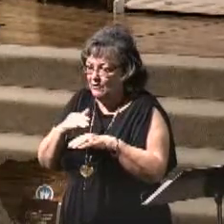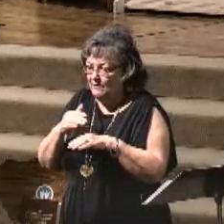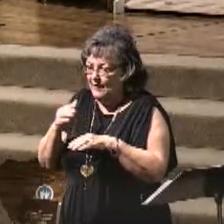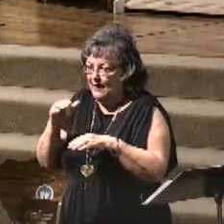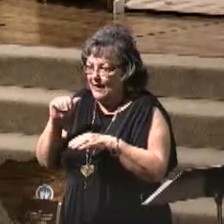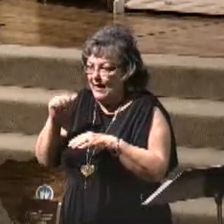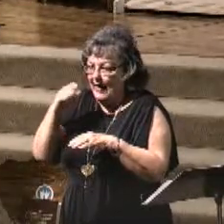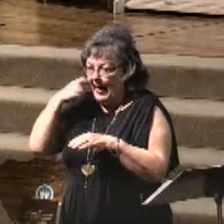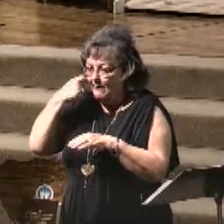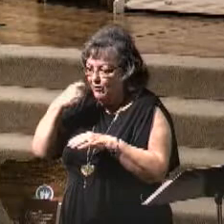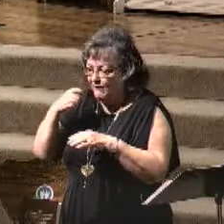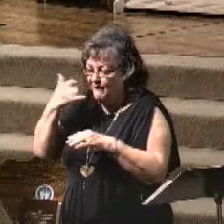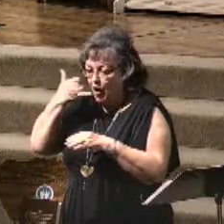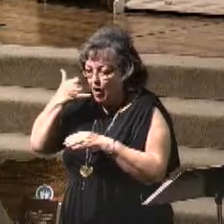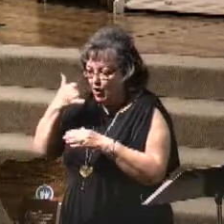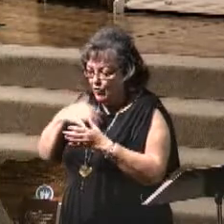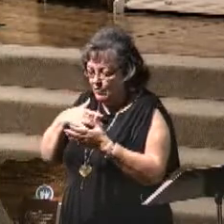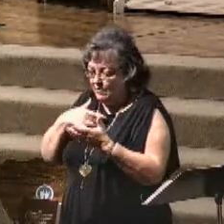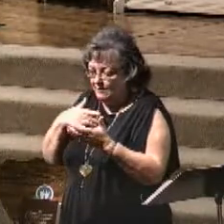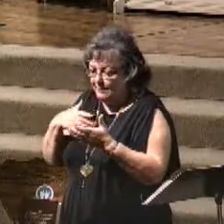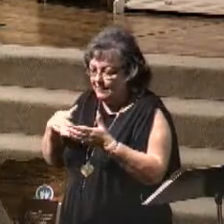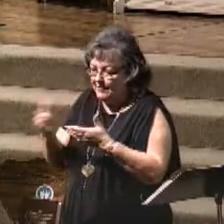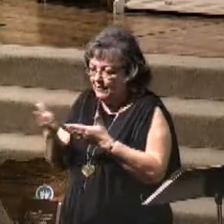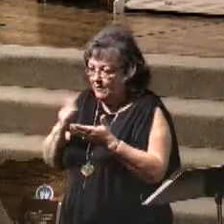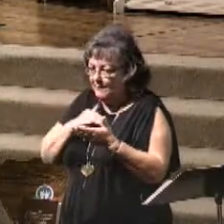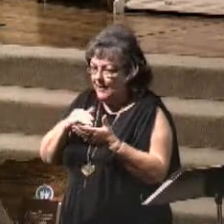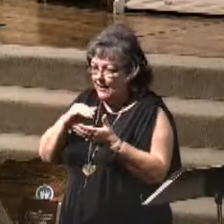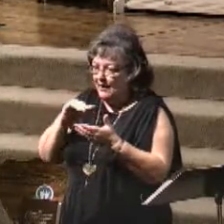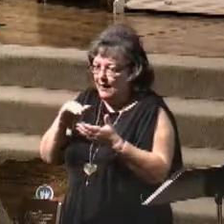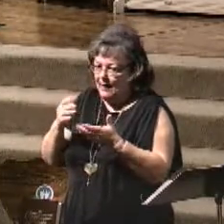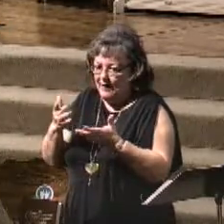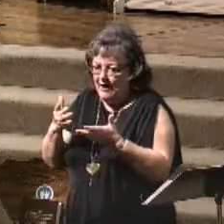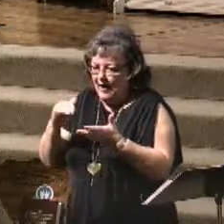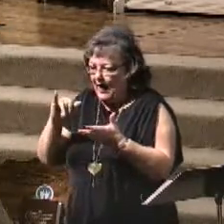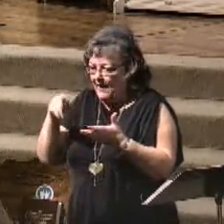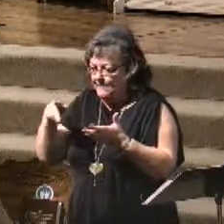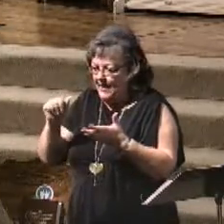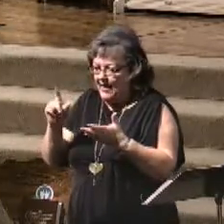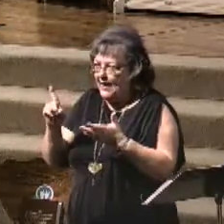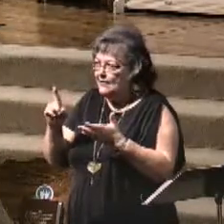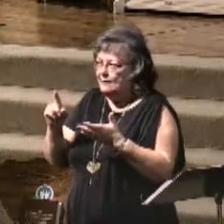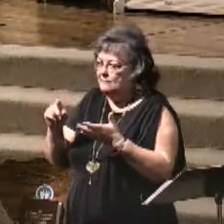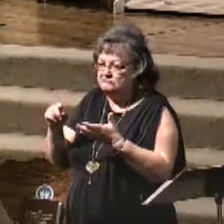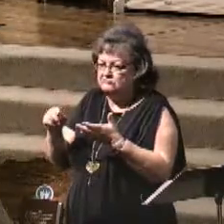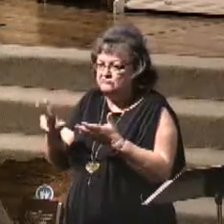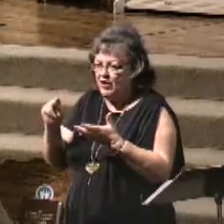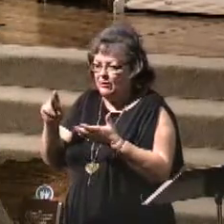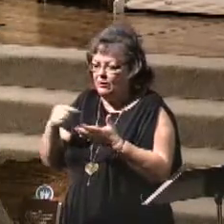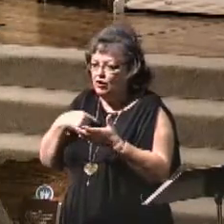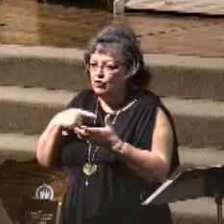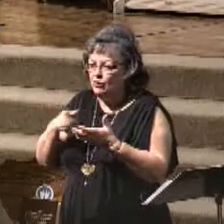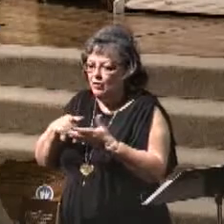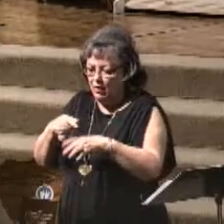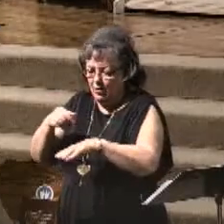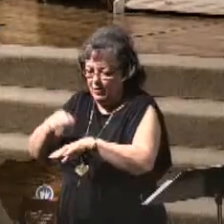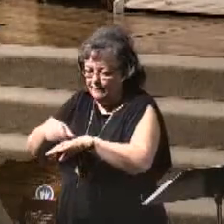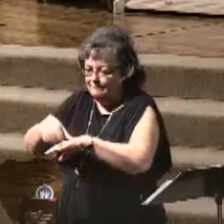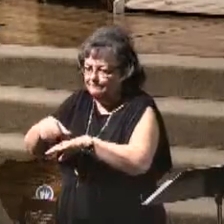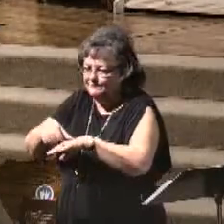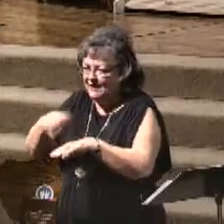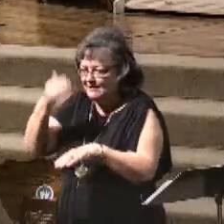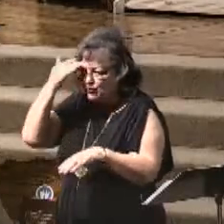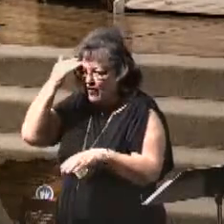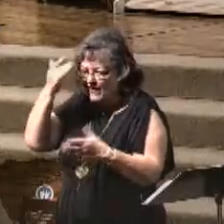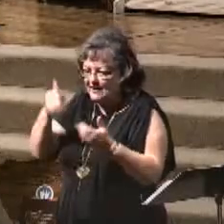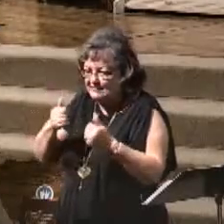around a little iPad and things. I just want to have all the convenience. No, it's going to be this. It's going to be, are you on my side